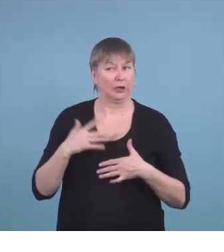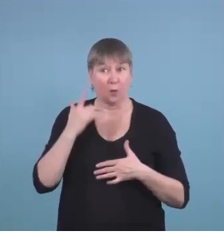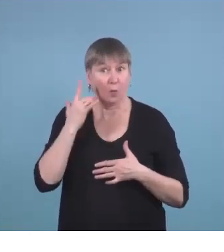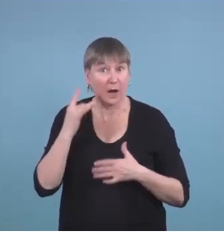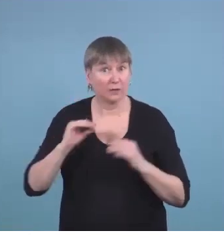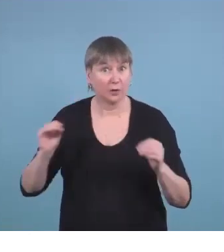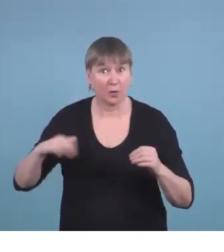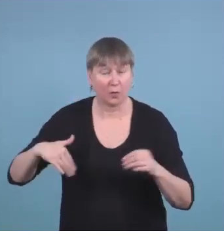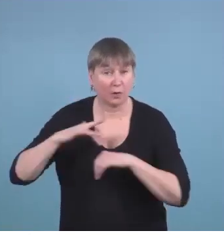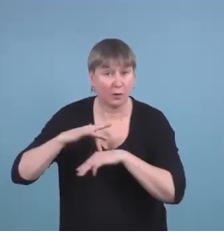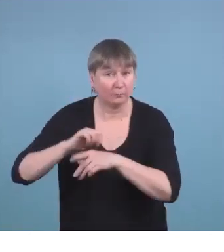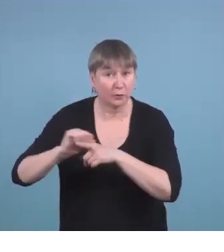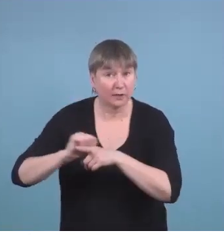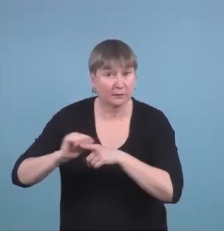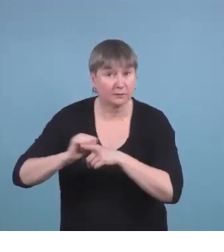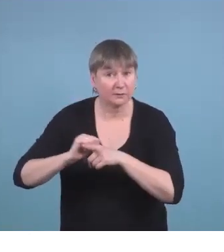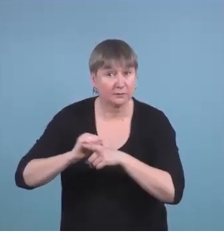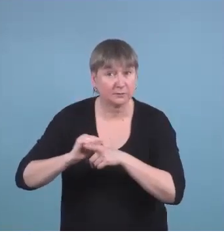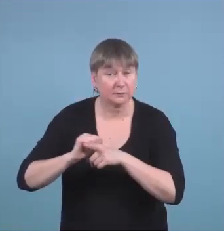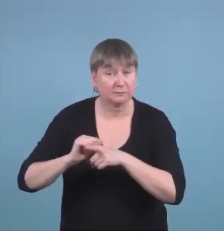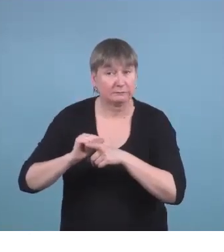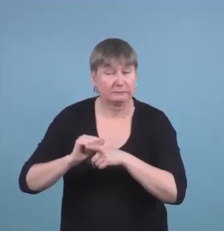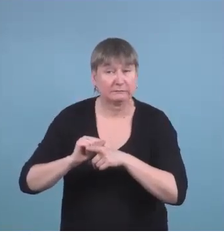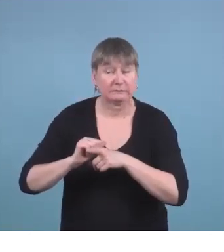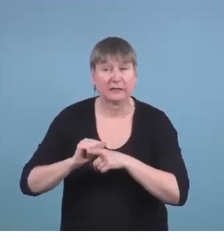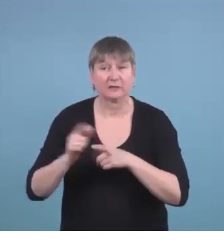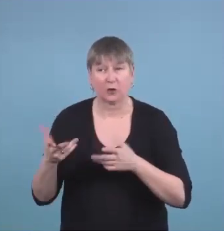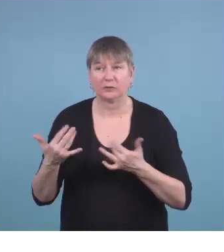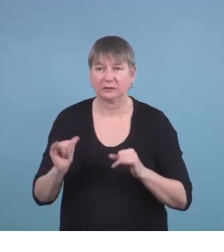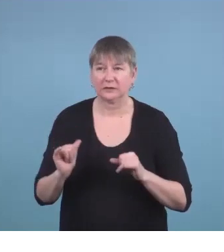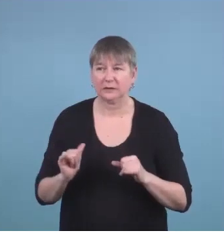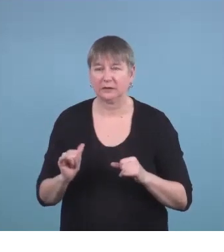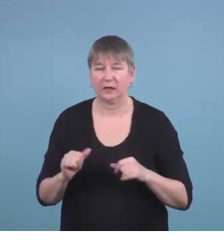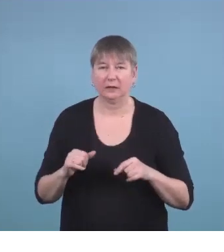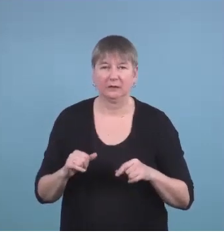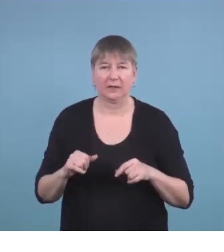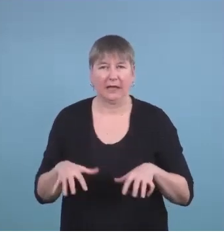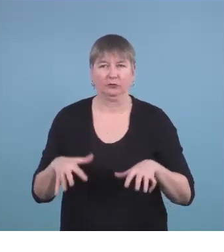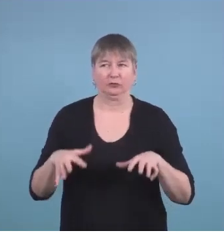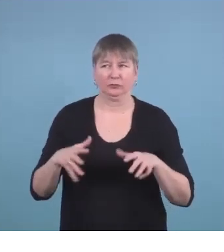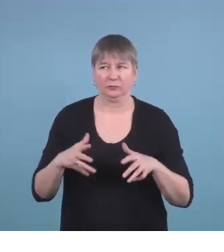that they're just anxious about trying to experience it.